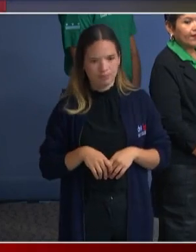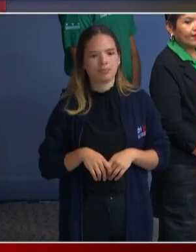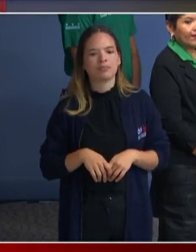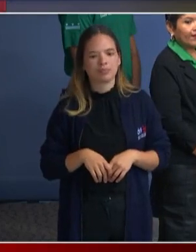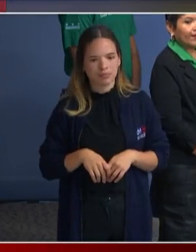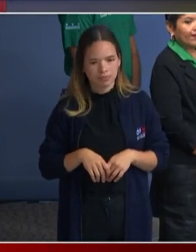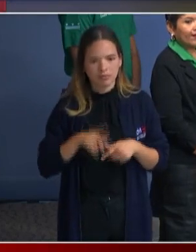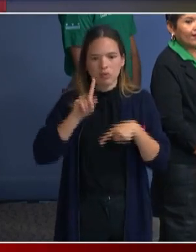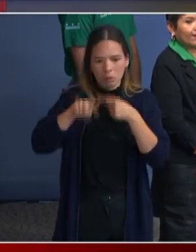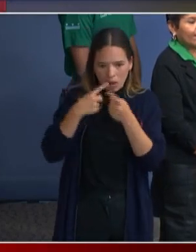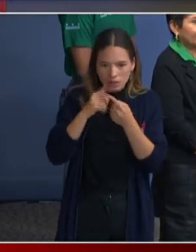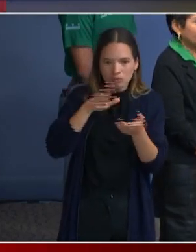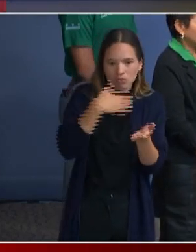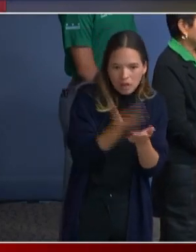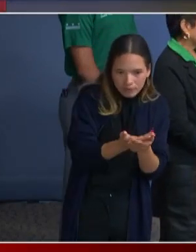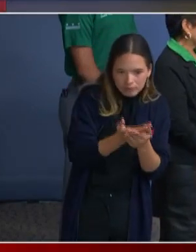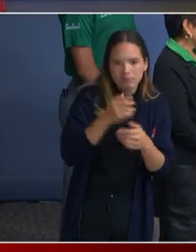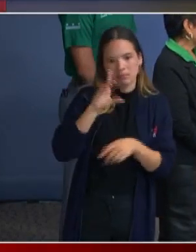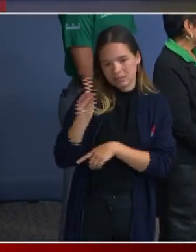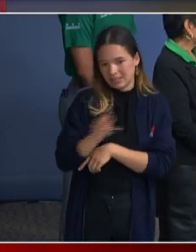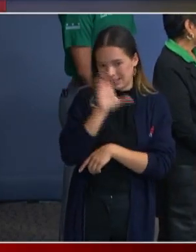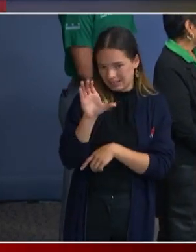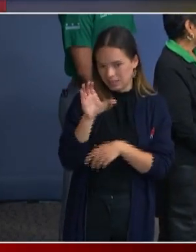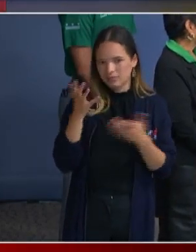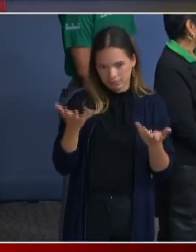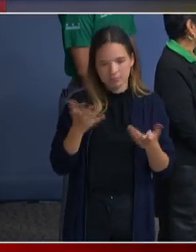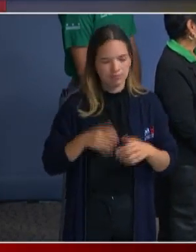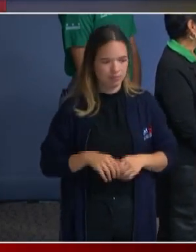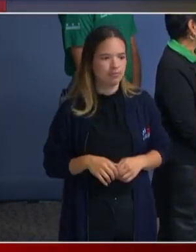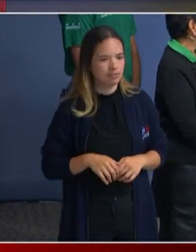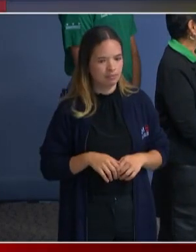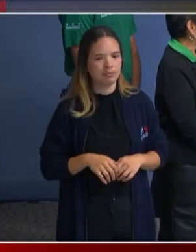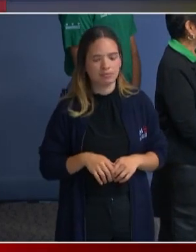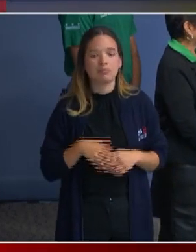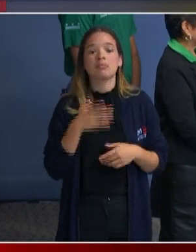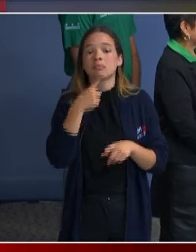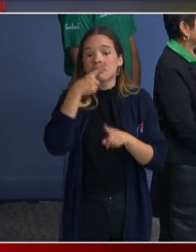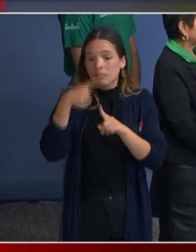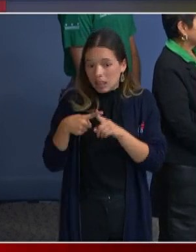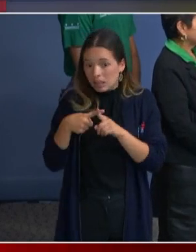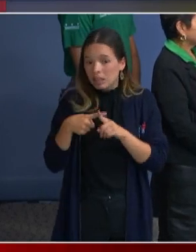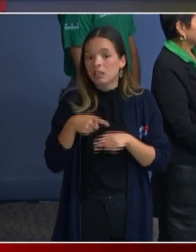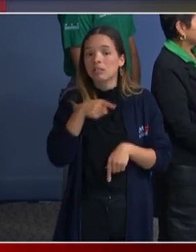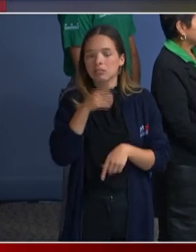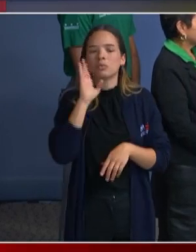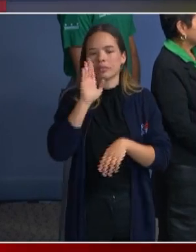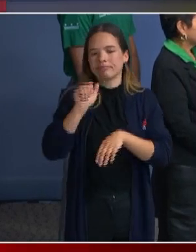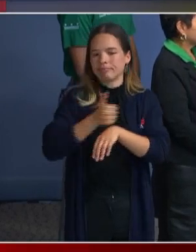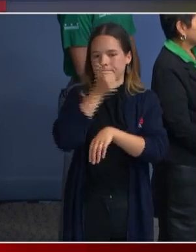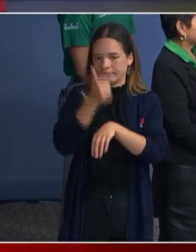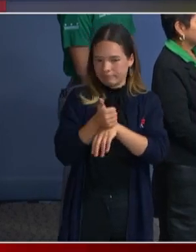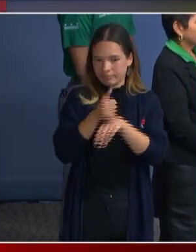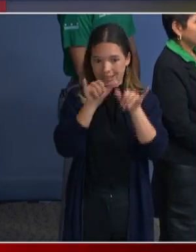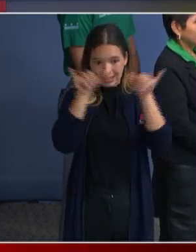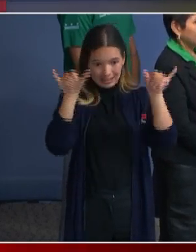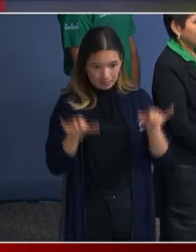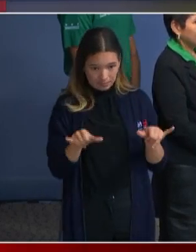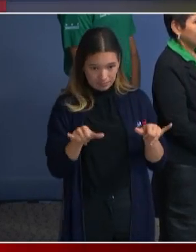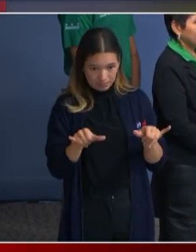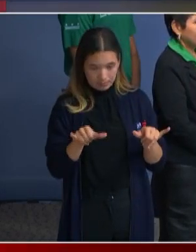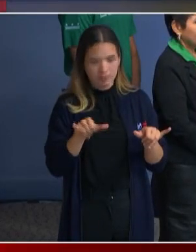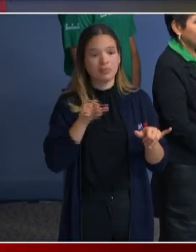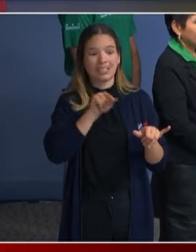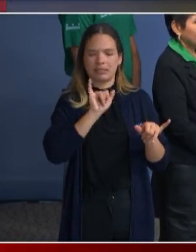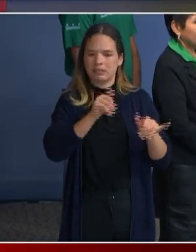in the district. We will also set up a system that is distinct from our homeless services system